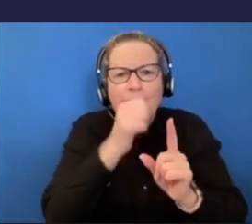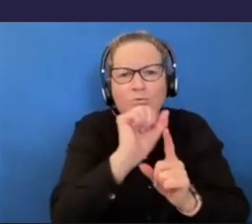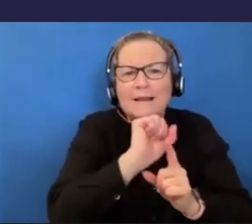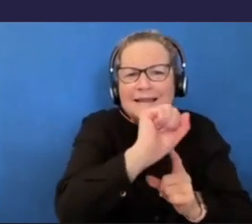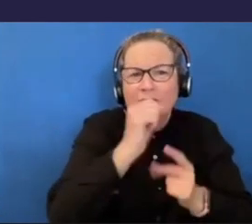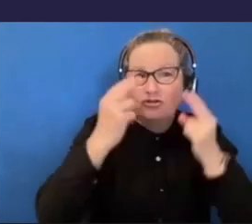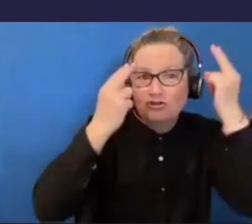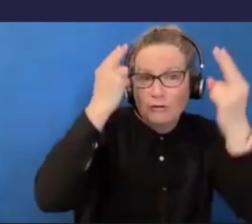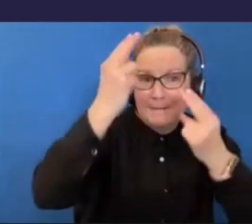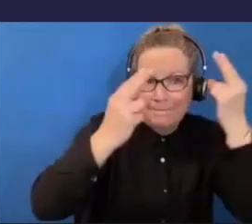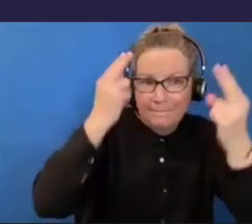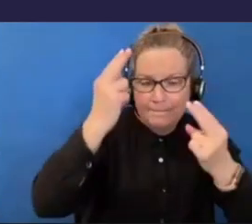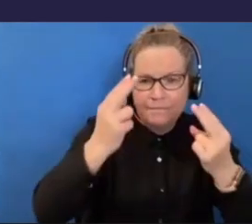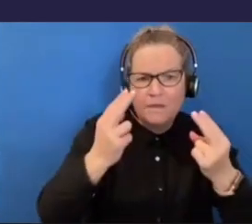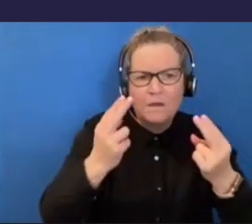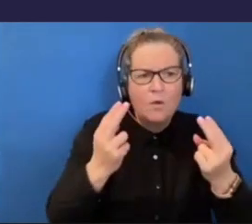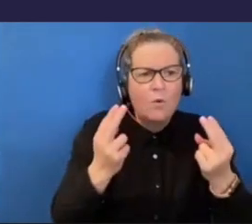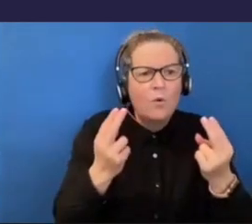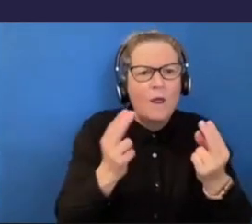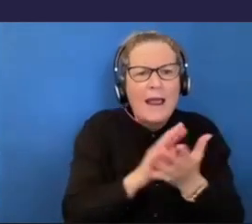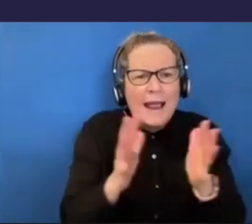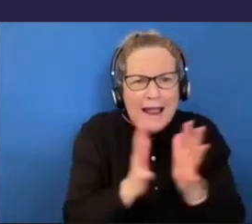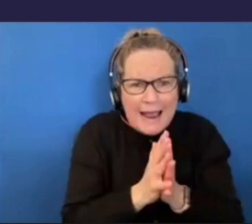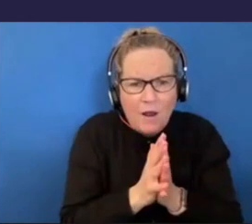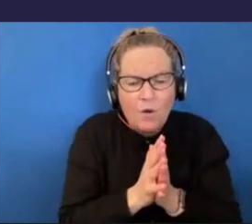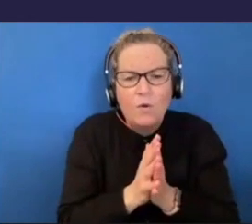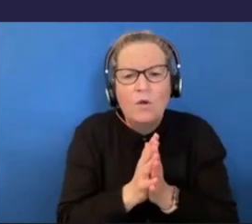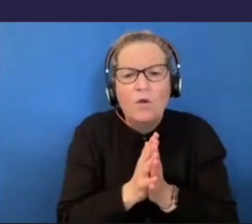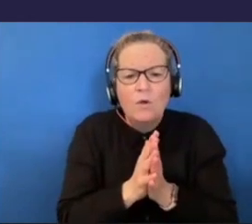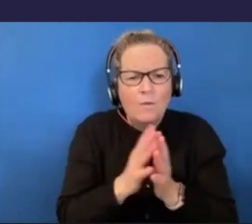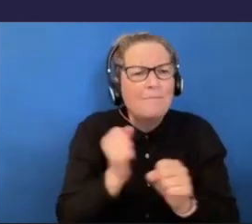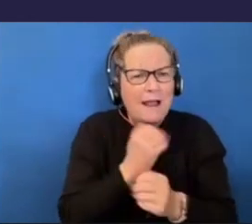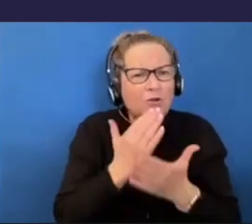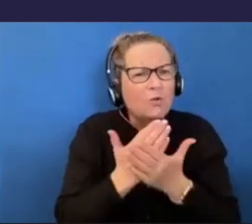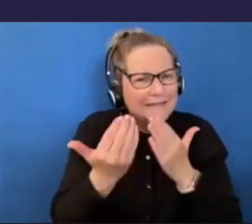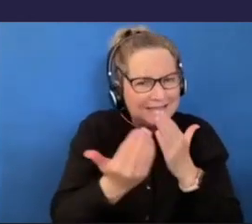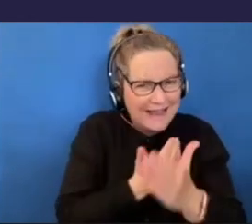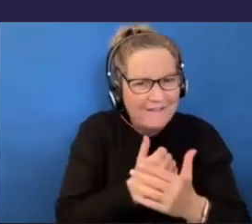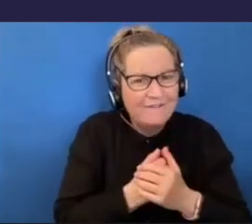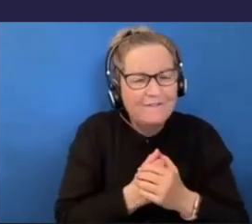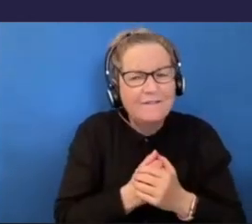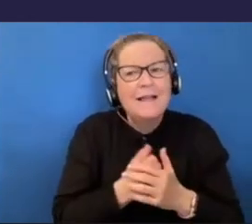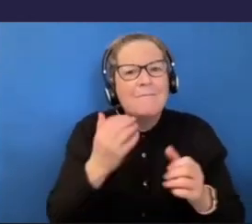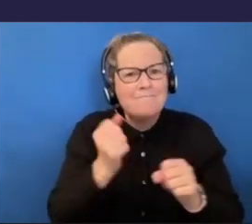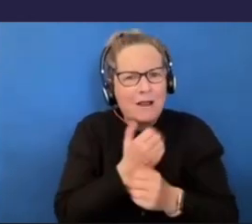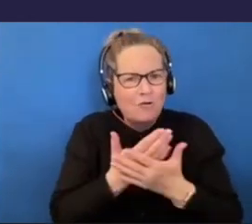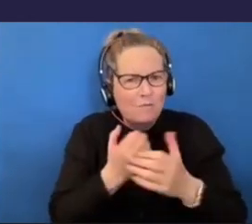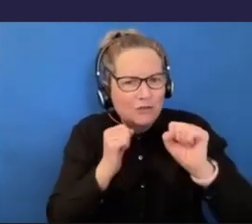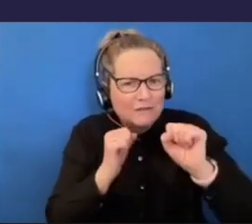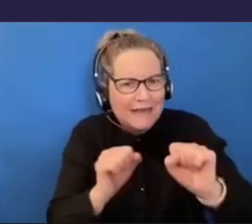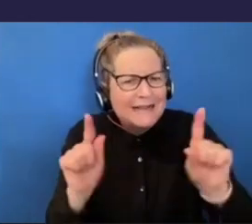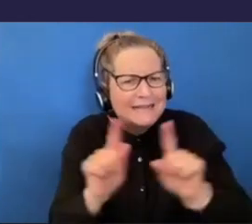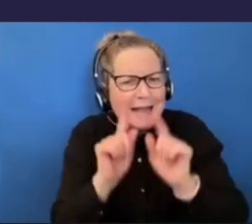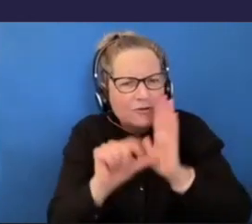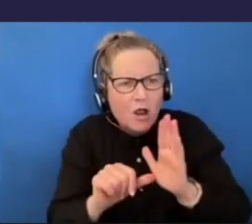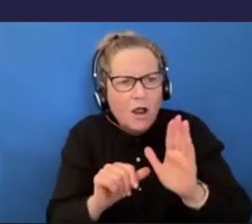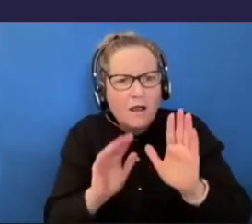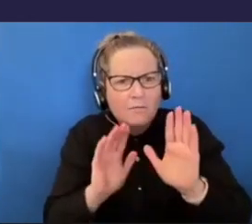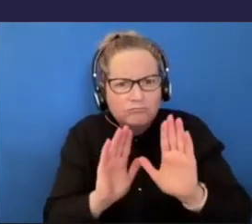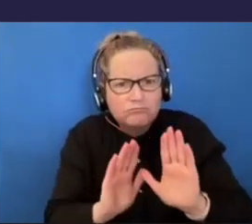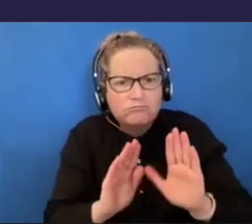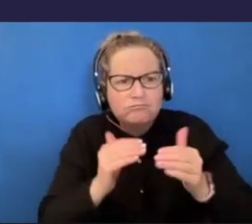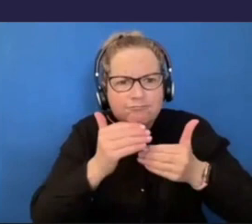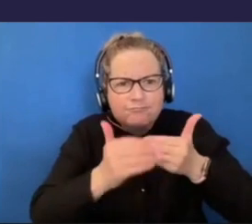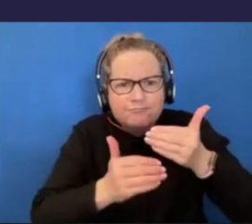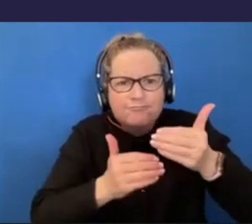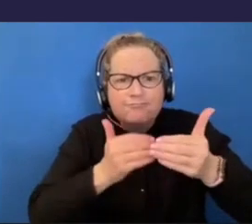social and safe, uh, protected way. Um, but in a progressive way as well, uh, as anyone would like to progress